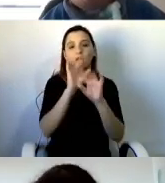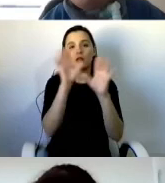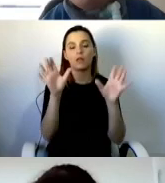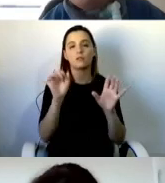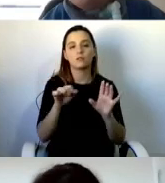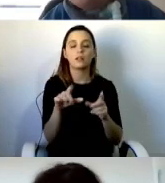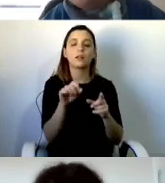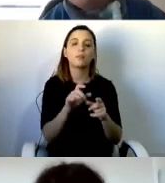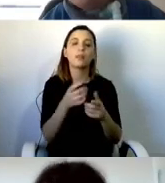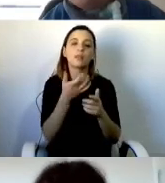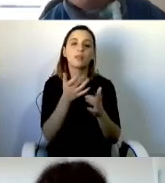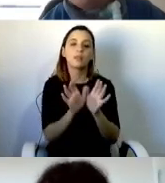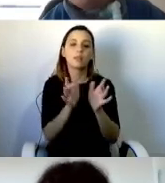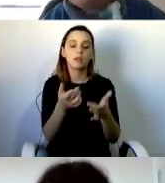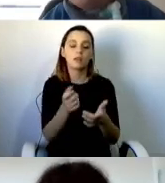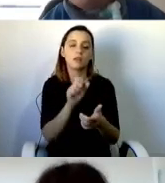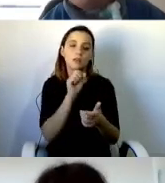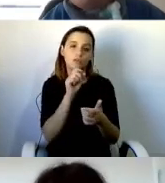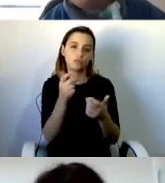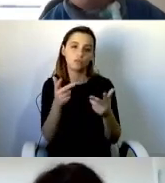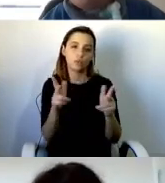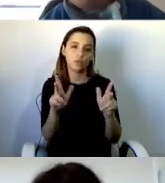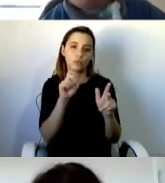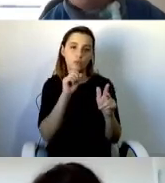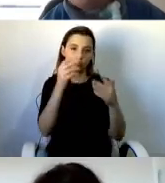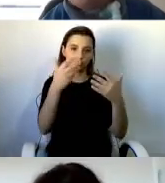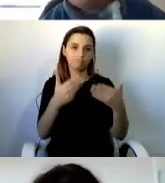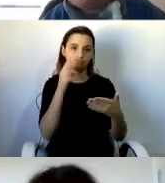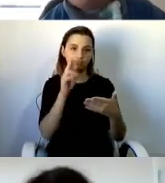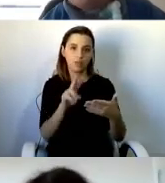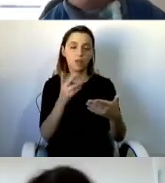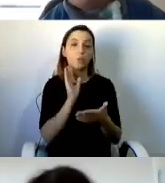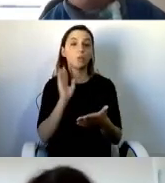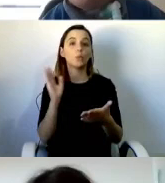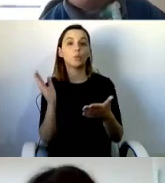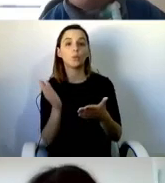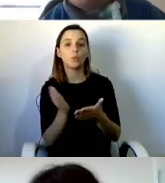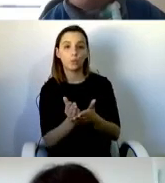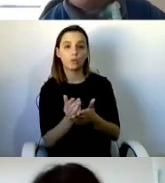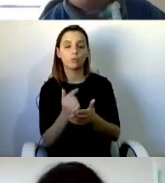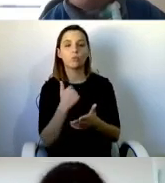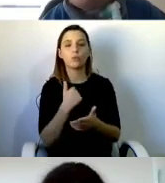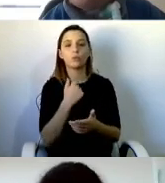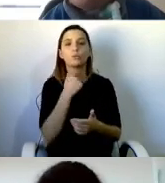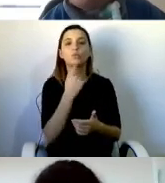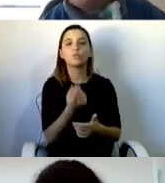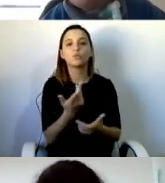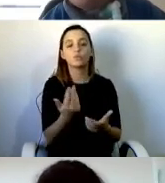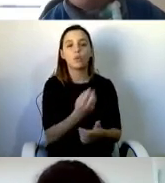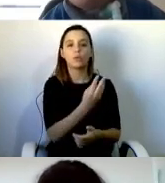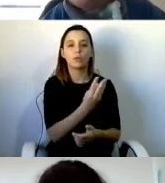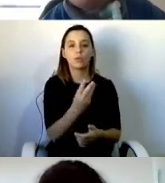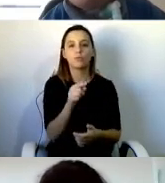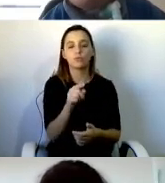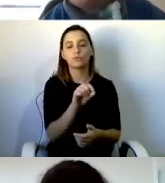after I finish, the last slide will give you the website address along with the Deepak website, should you want to have